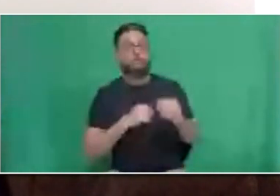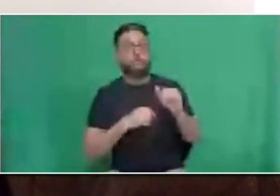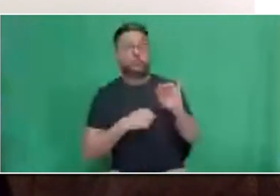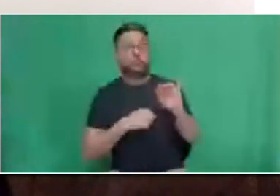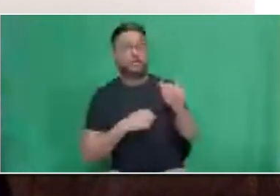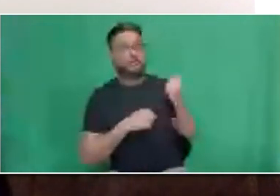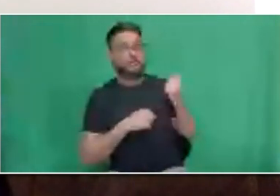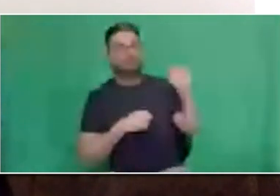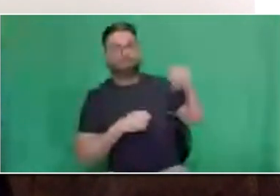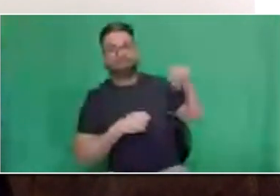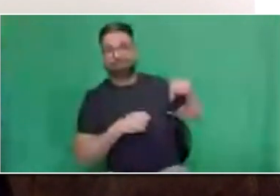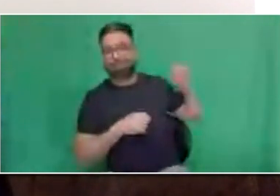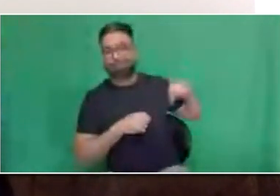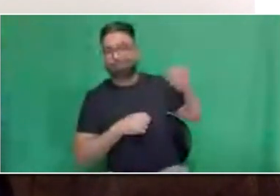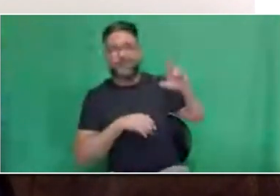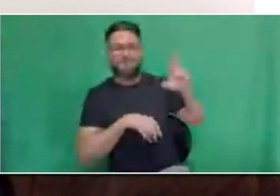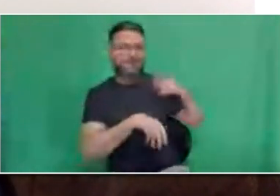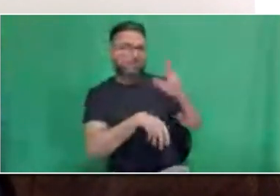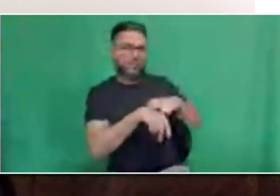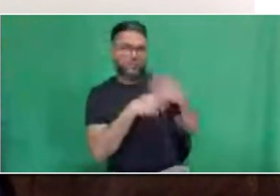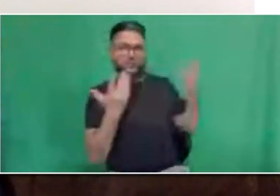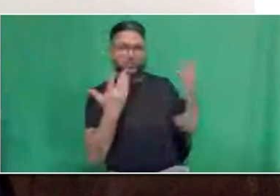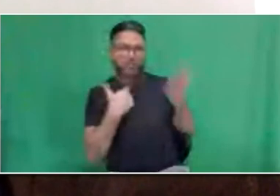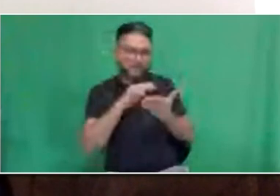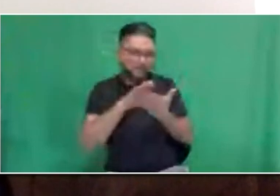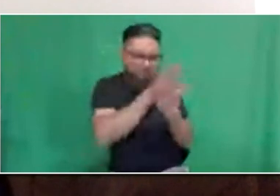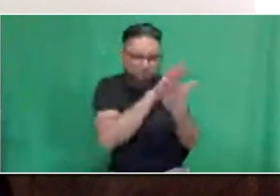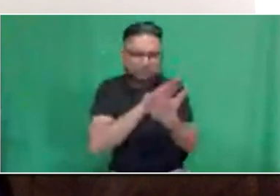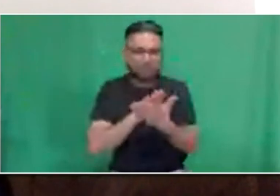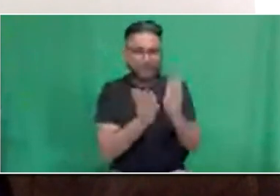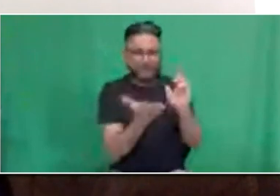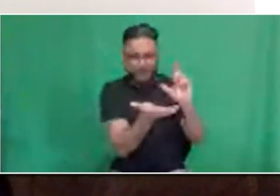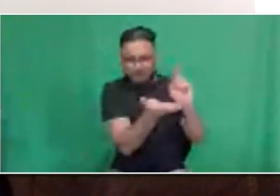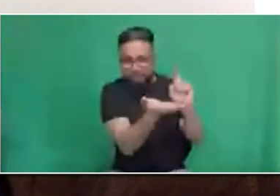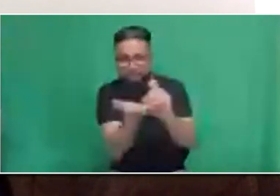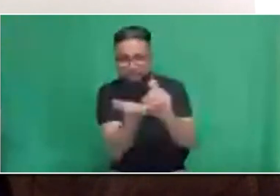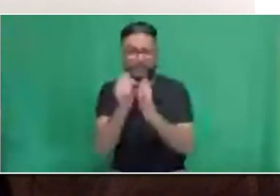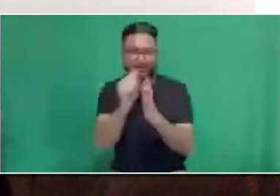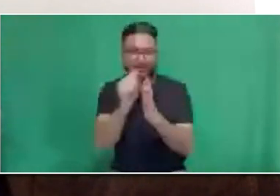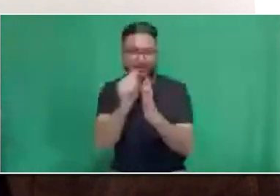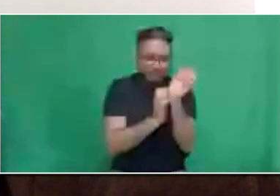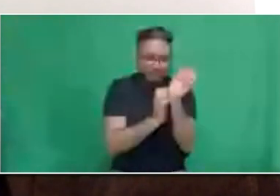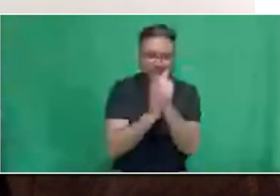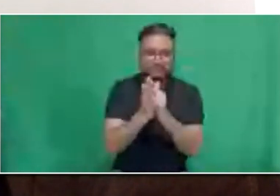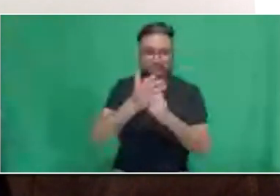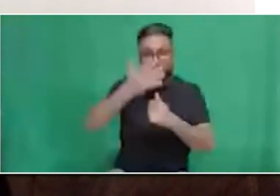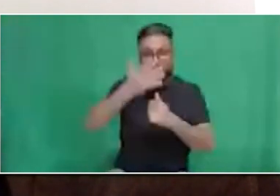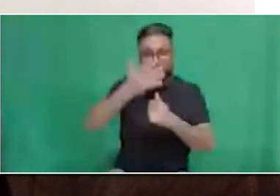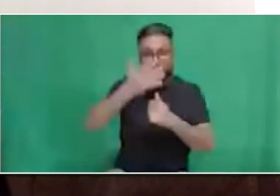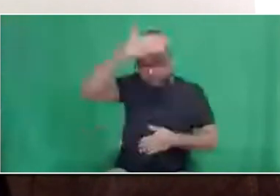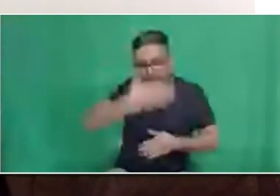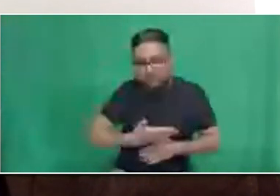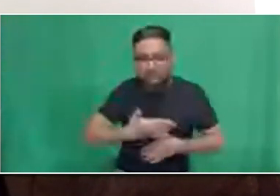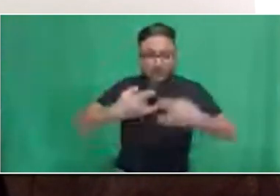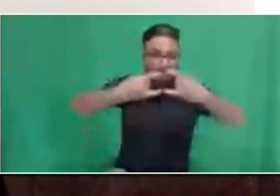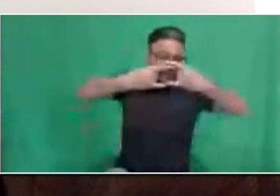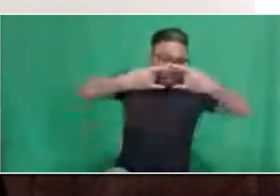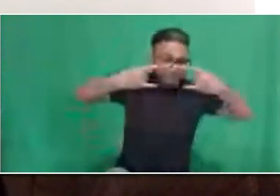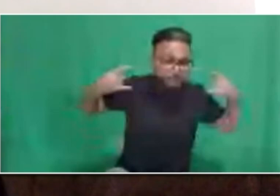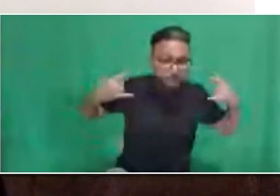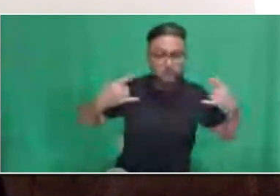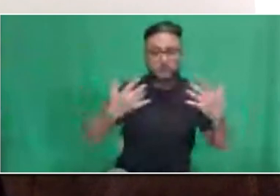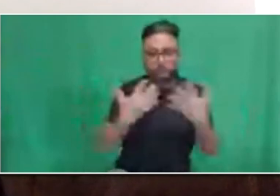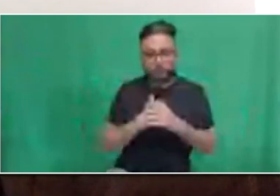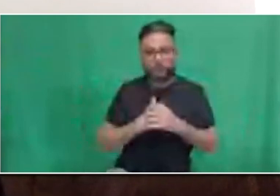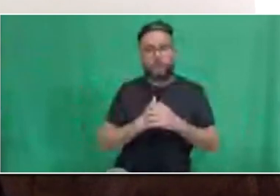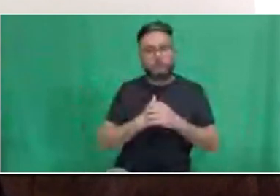eye protection, and protective shields. Our dedicated safety and environment department is laser-focused on employment health and safety